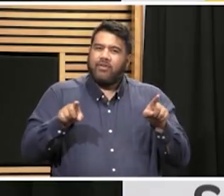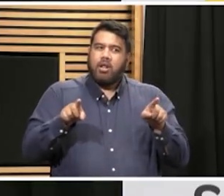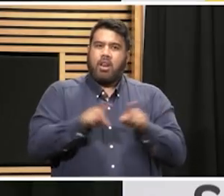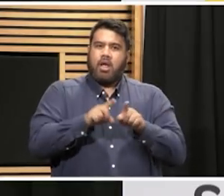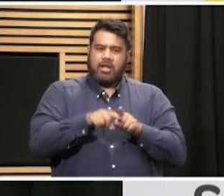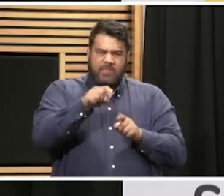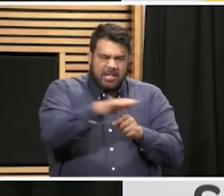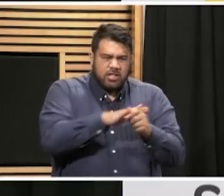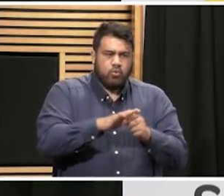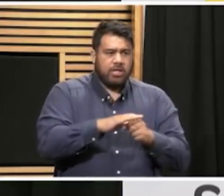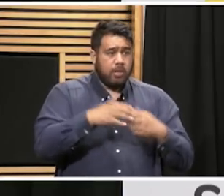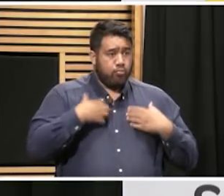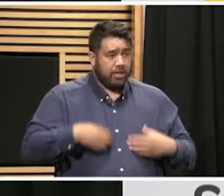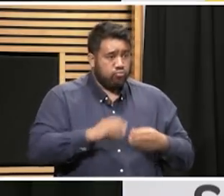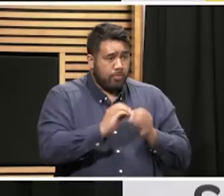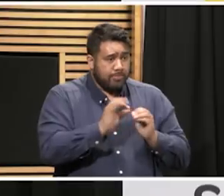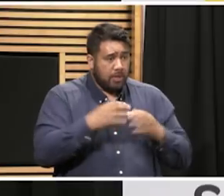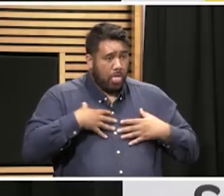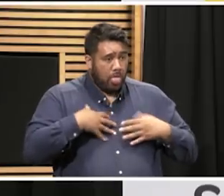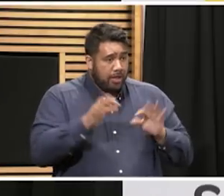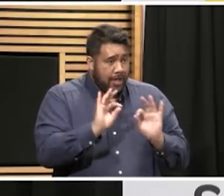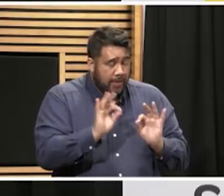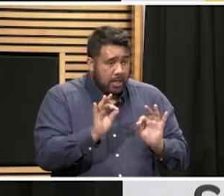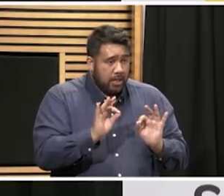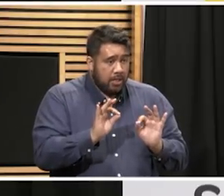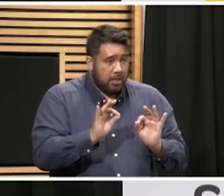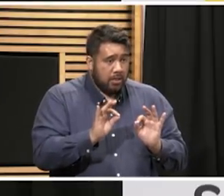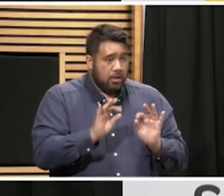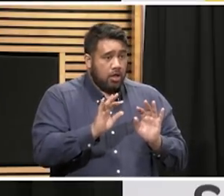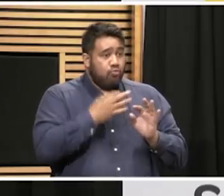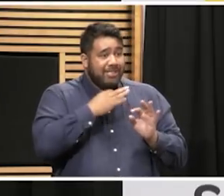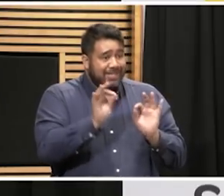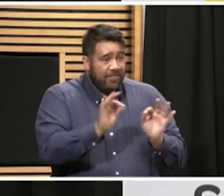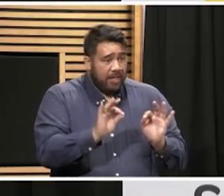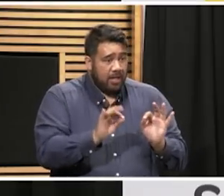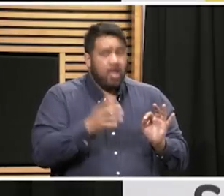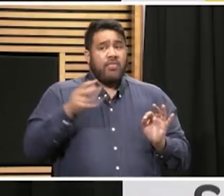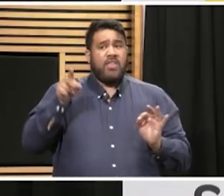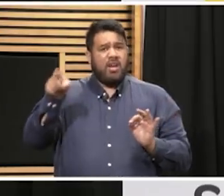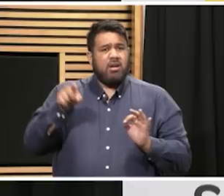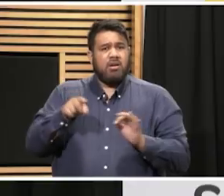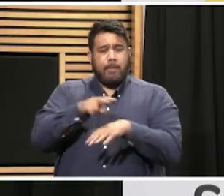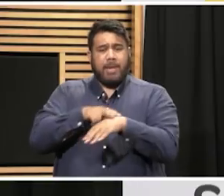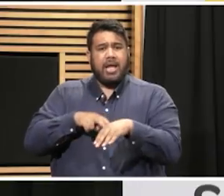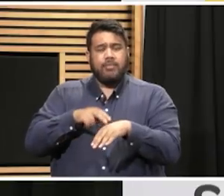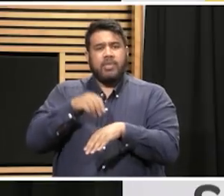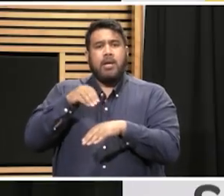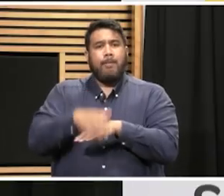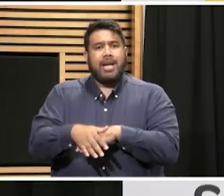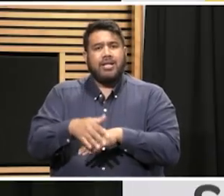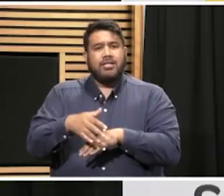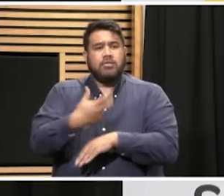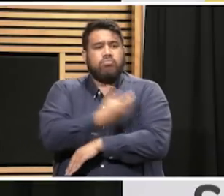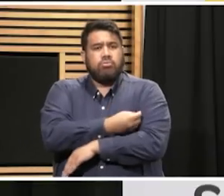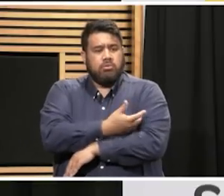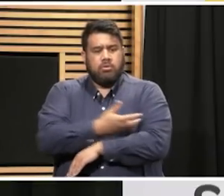illness or any symptoms and don't have any risk of having it and so they would just take the normal precautions when they were taking blood